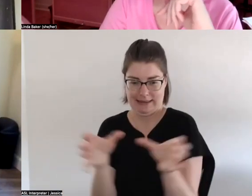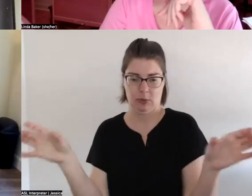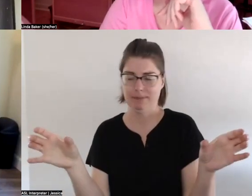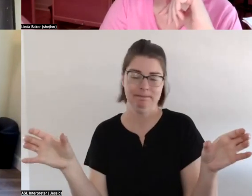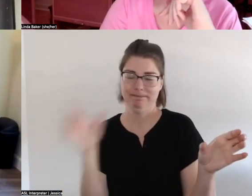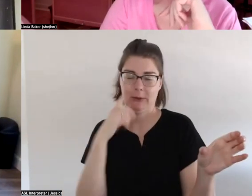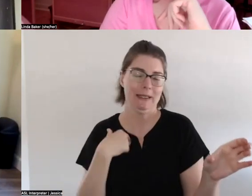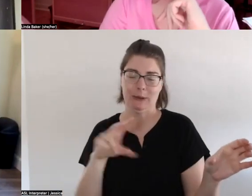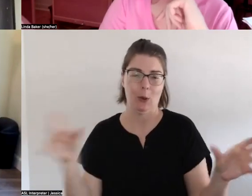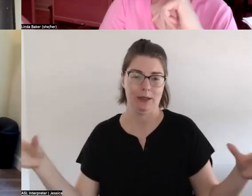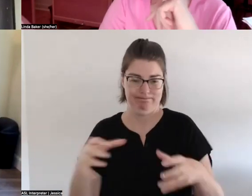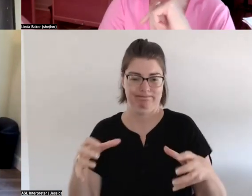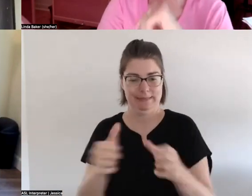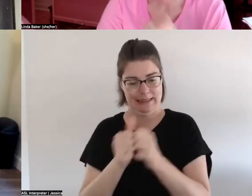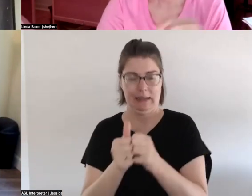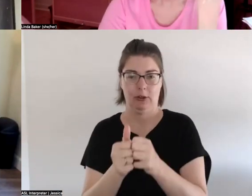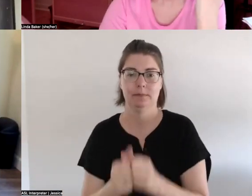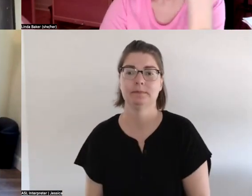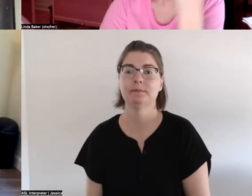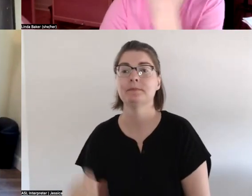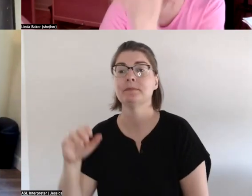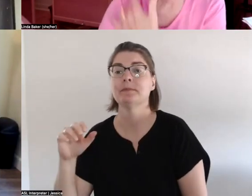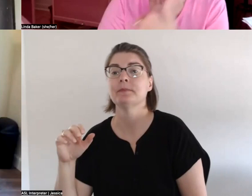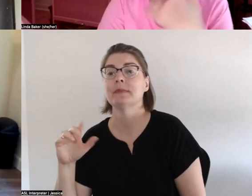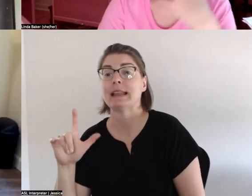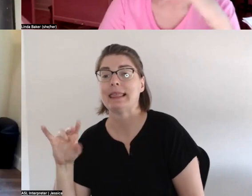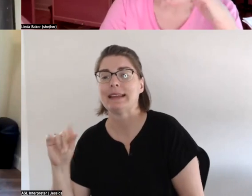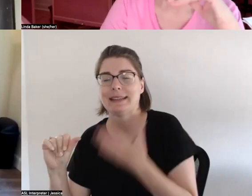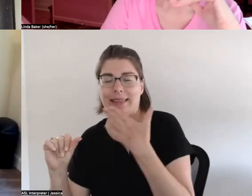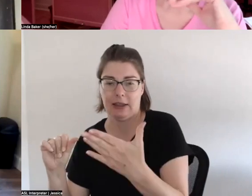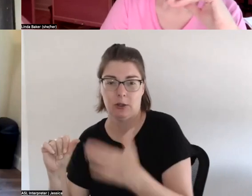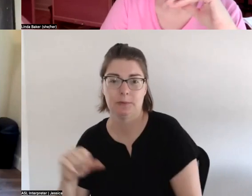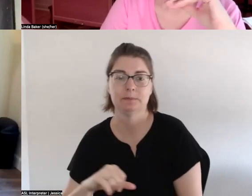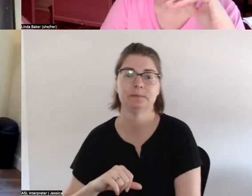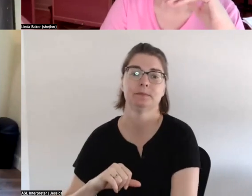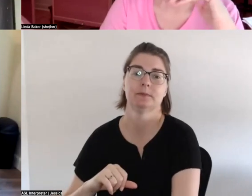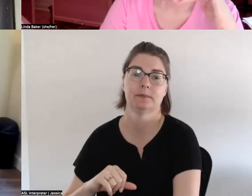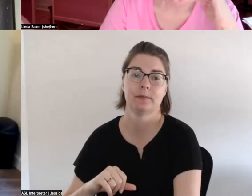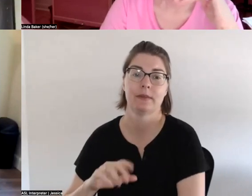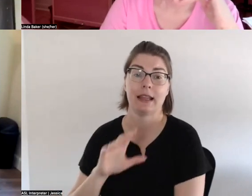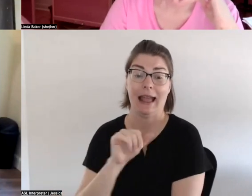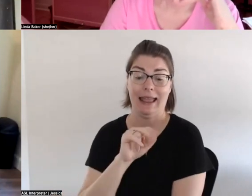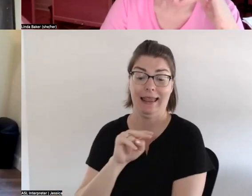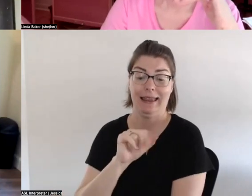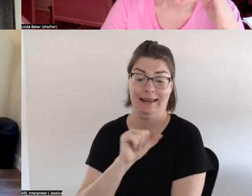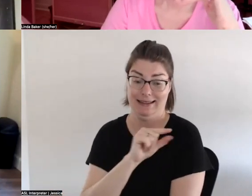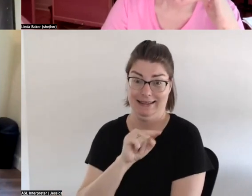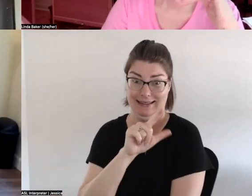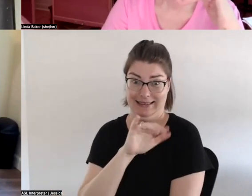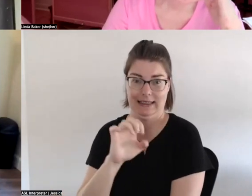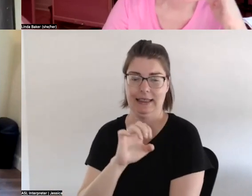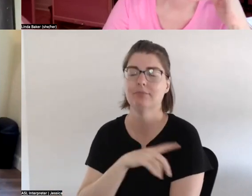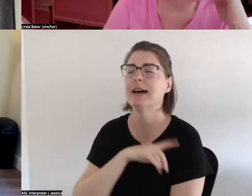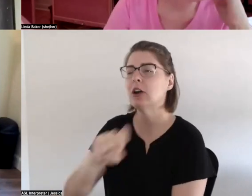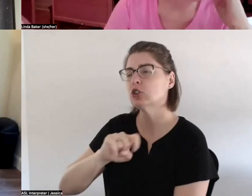okay thank you so um in respect to neuroscience and healing what are your